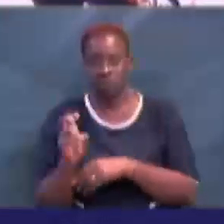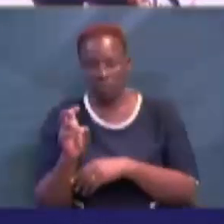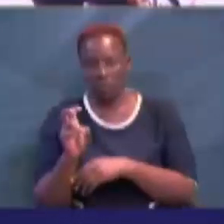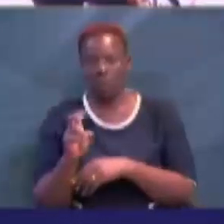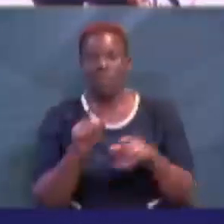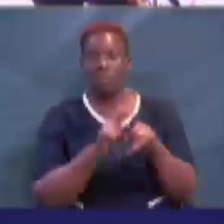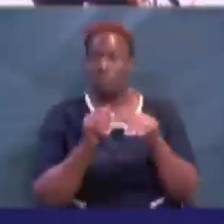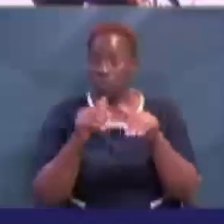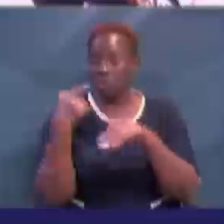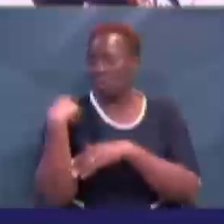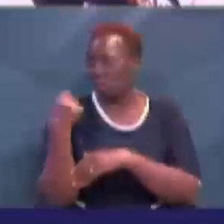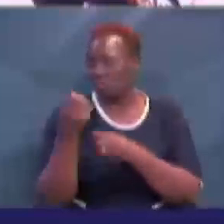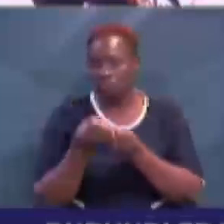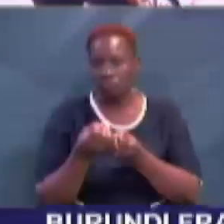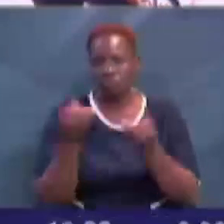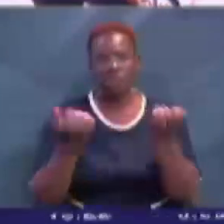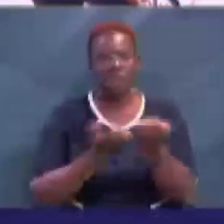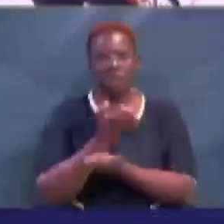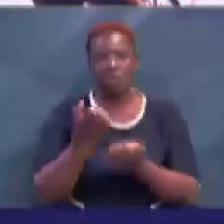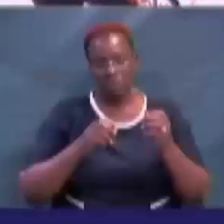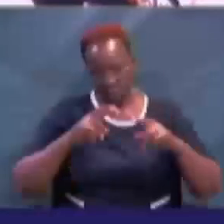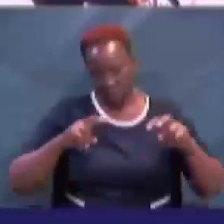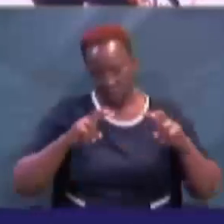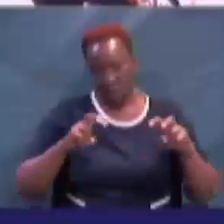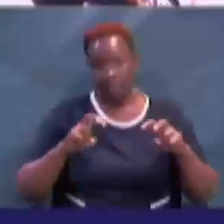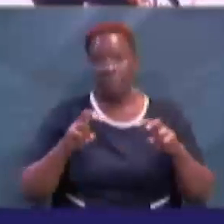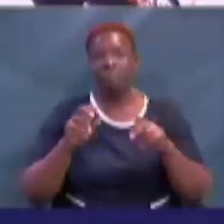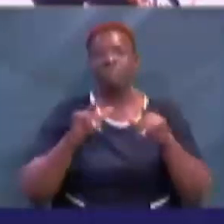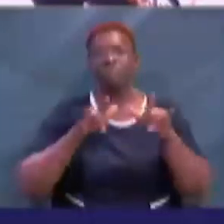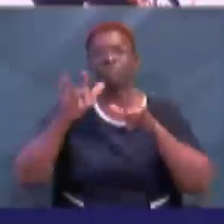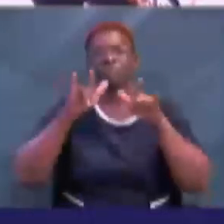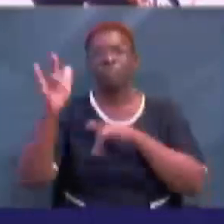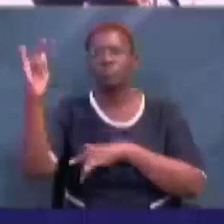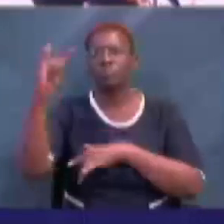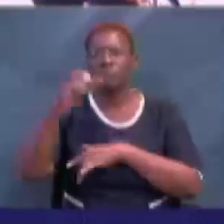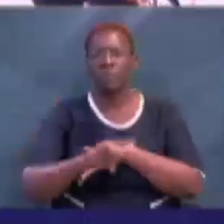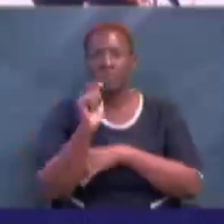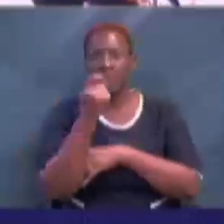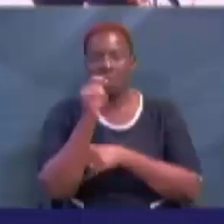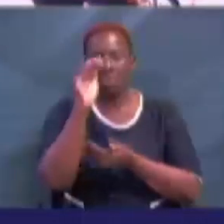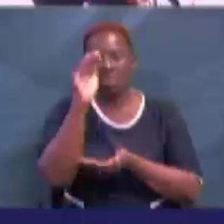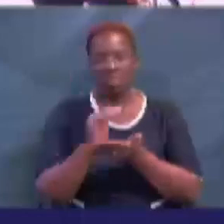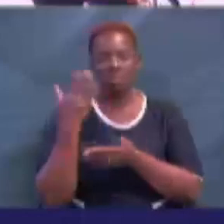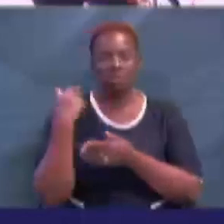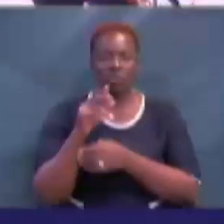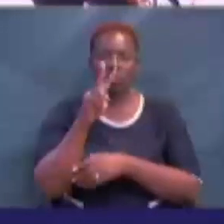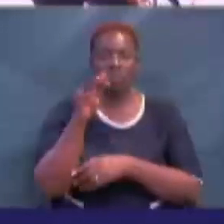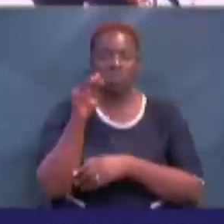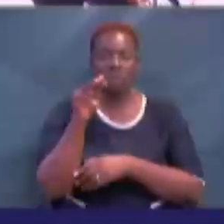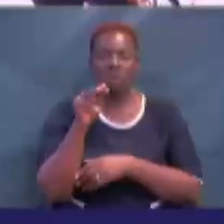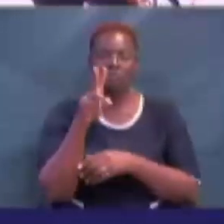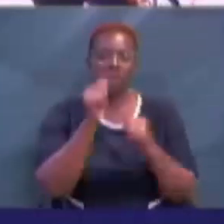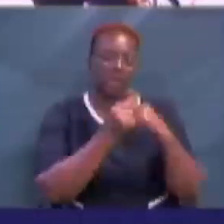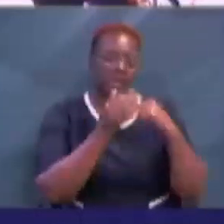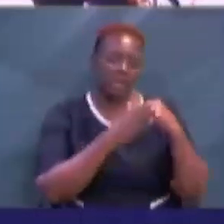according to the recently released economic survey. The number of tourists arriving in Kenya dropped from over 2 million in 2019